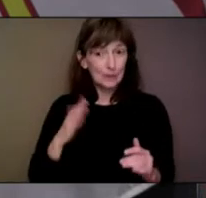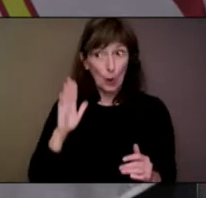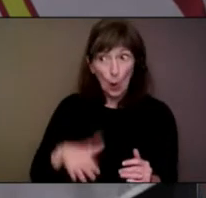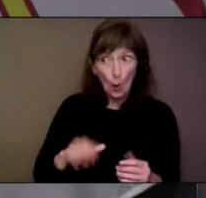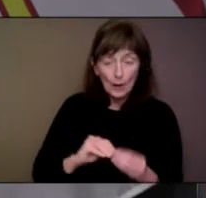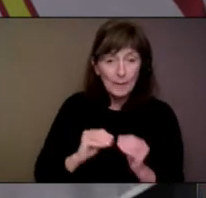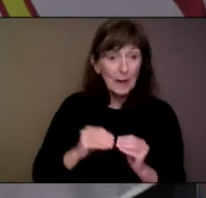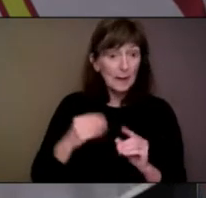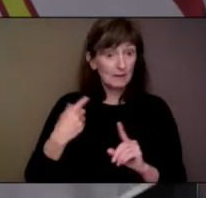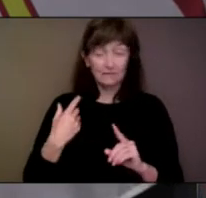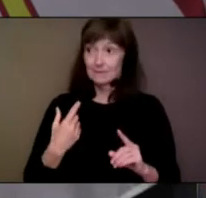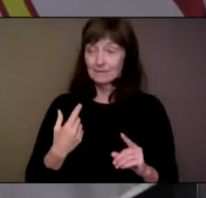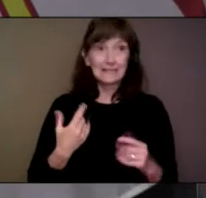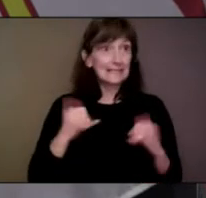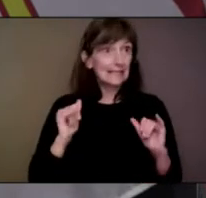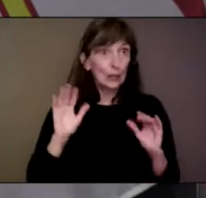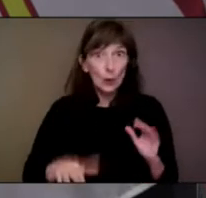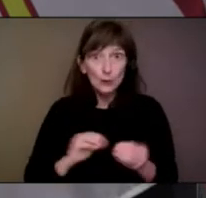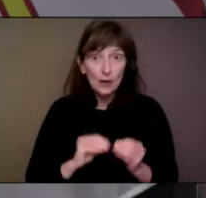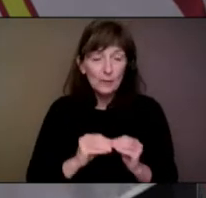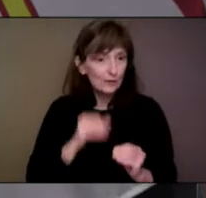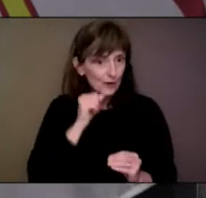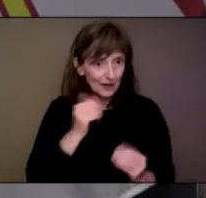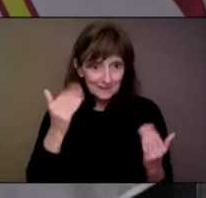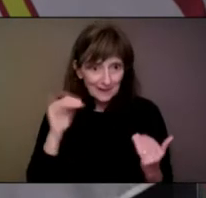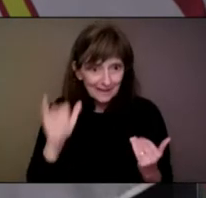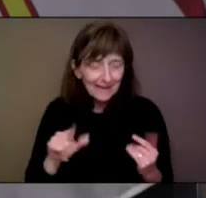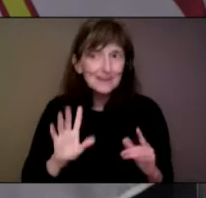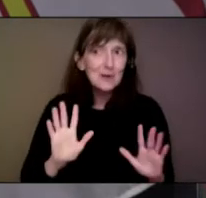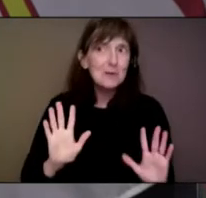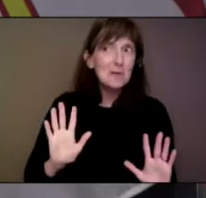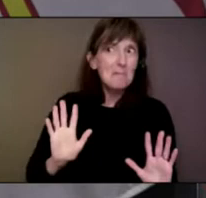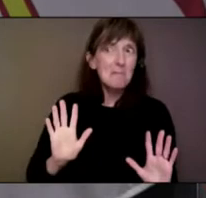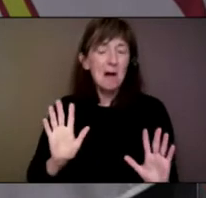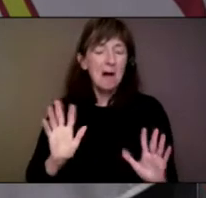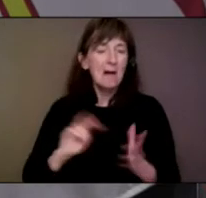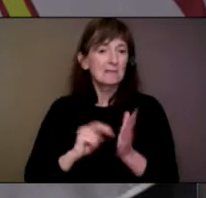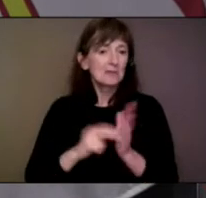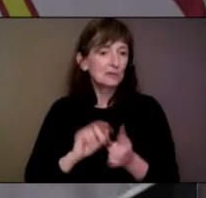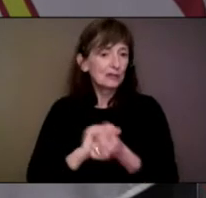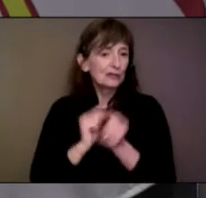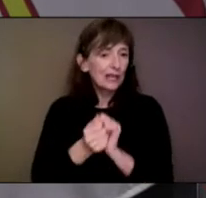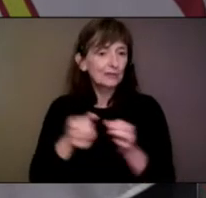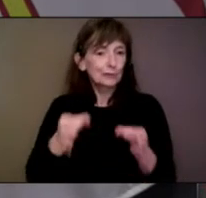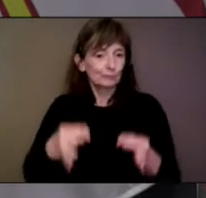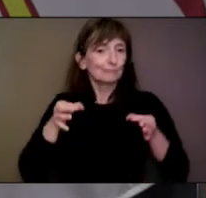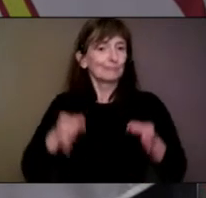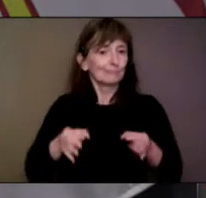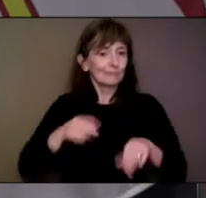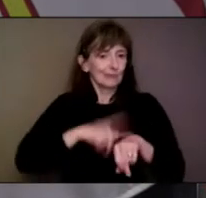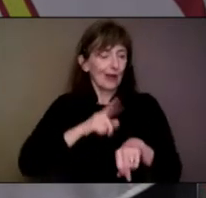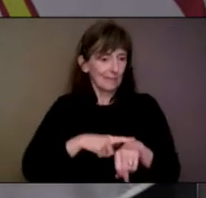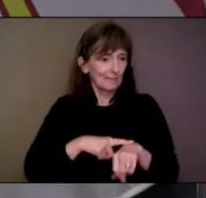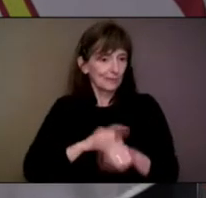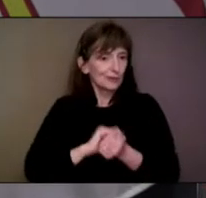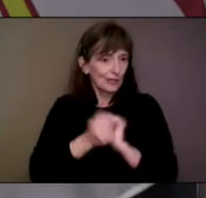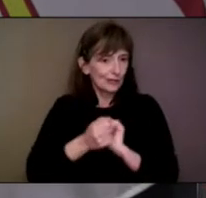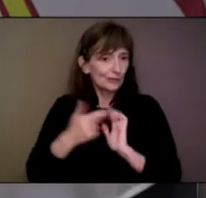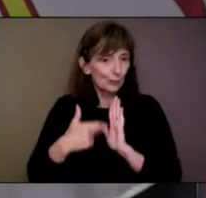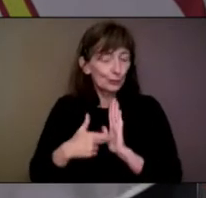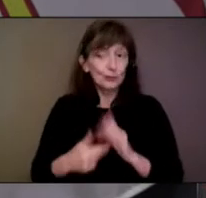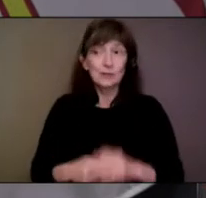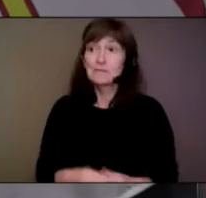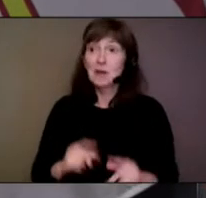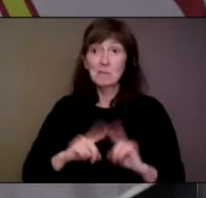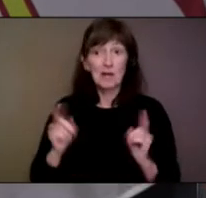that we have, so I think all of that together made us move to this decision a little bit quicker, but, you know, we have met all of the requirements that